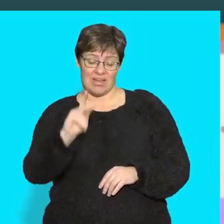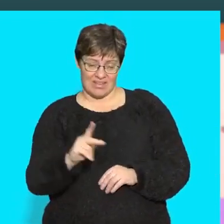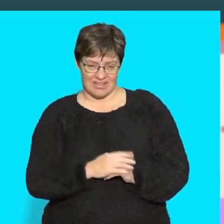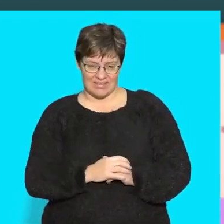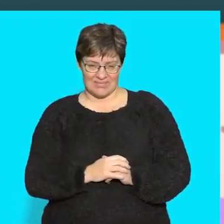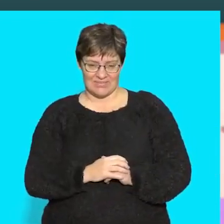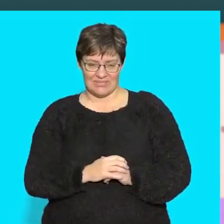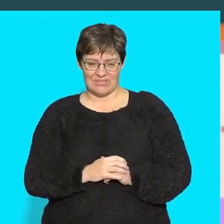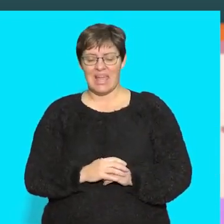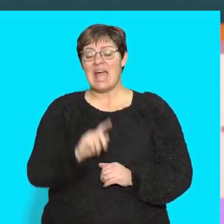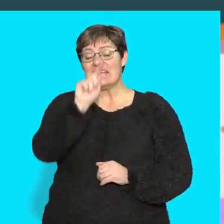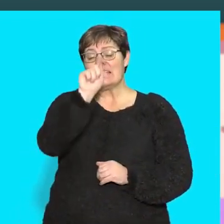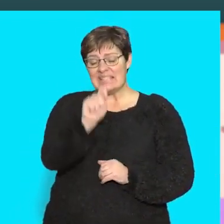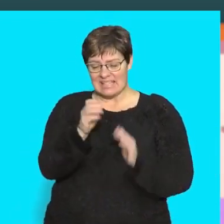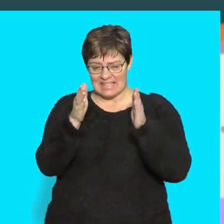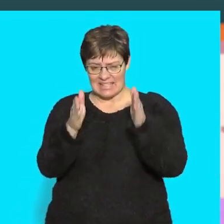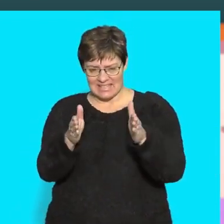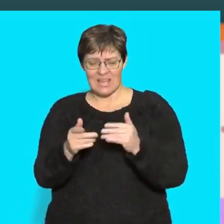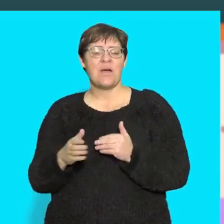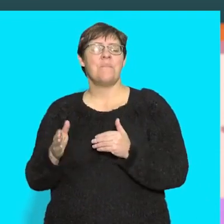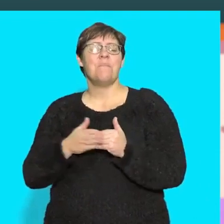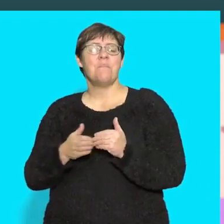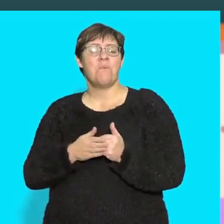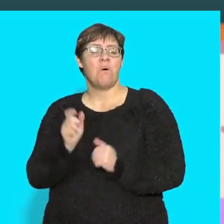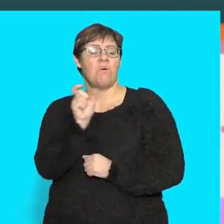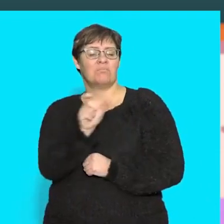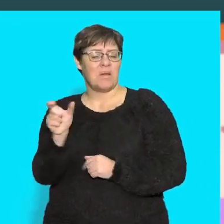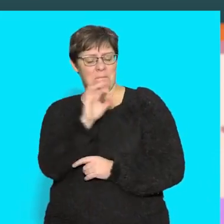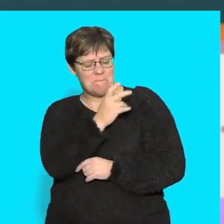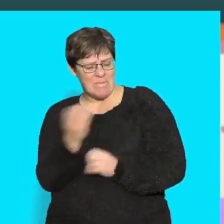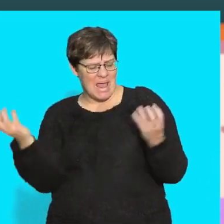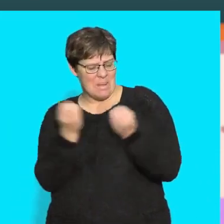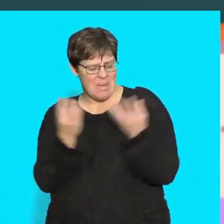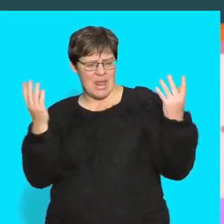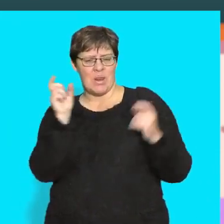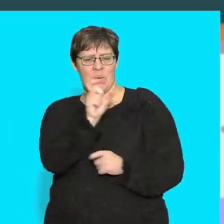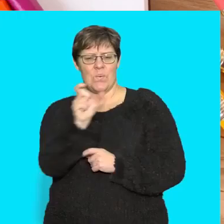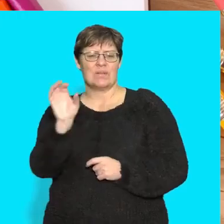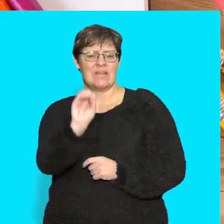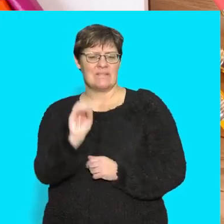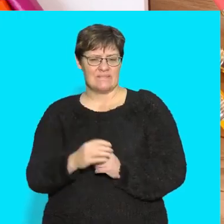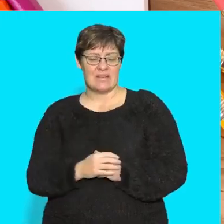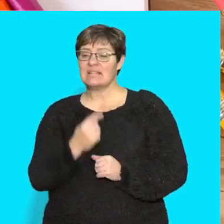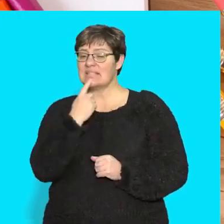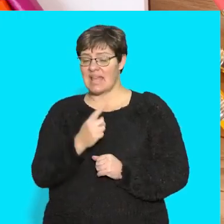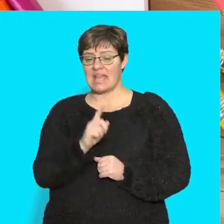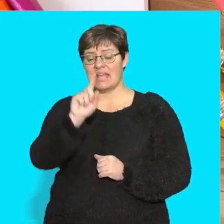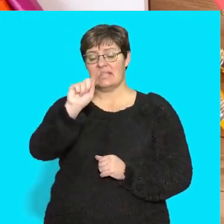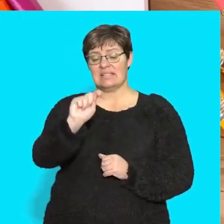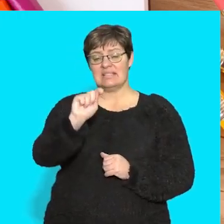-U-K is another letter that we hear at the beginning of many words. Say tap.